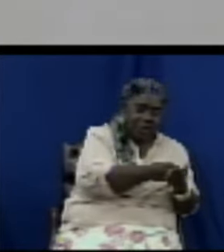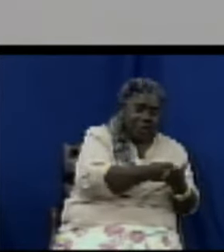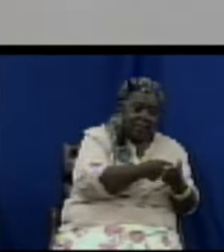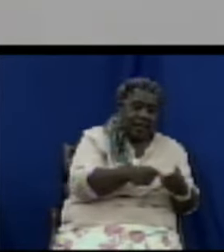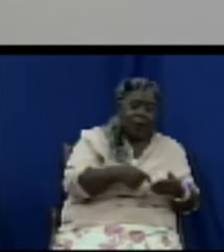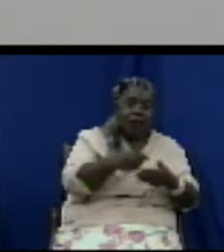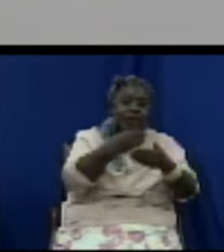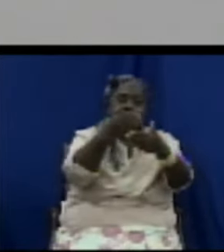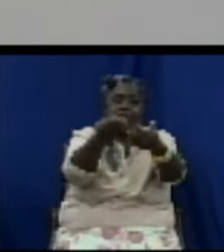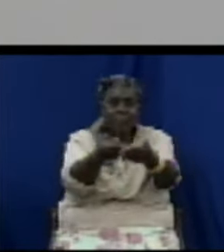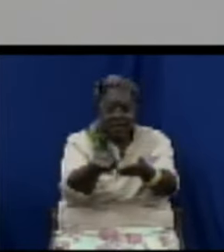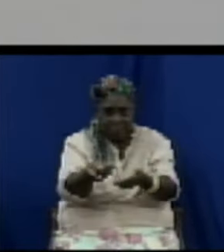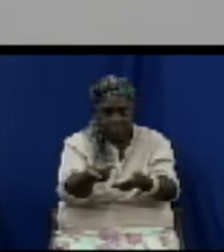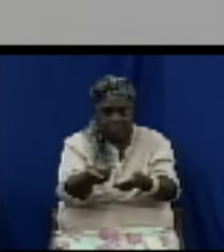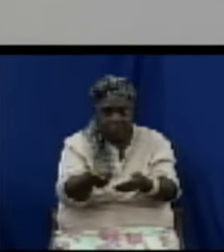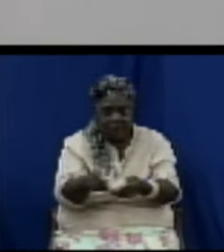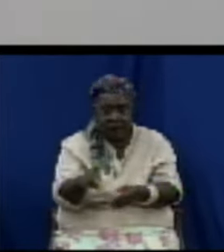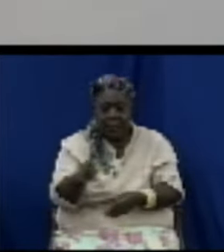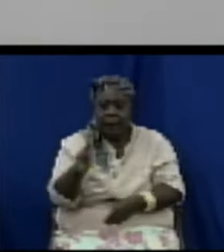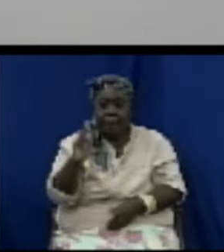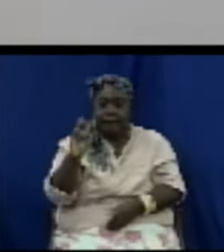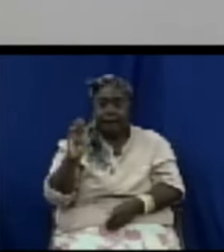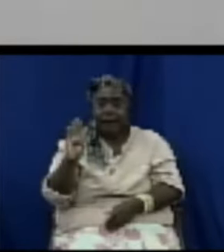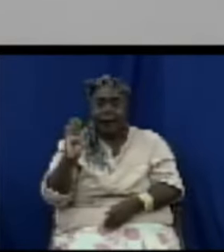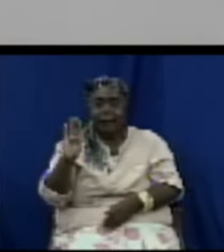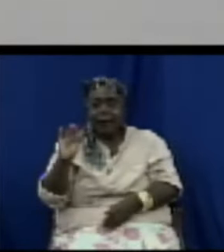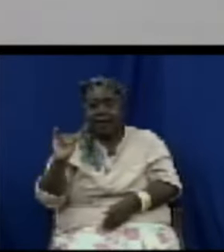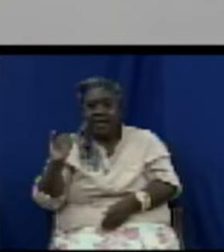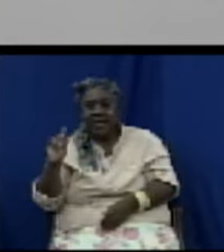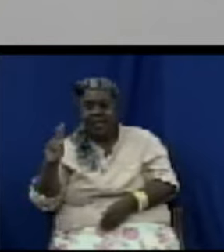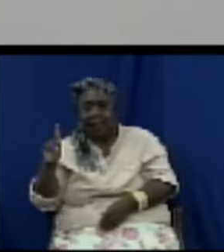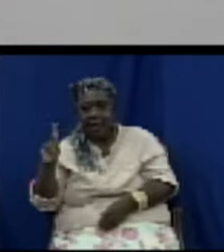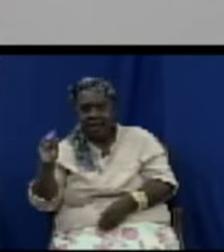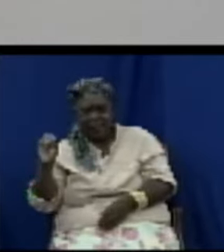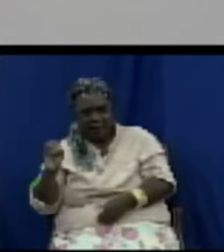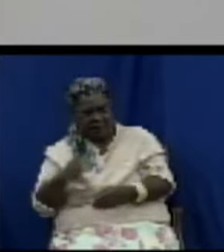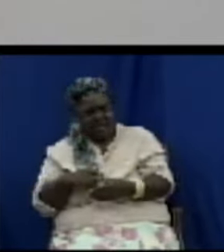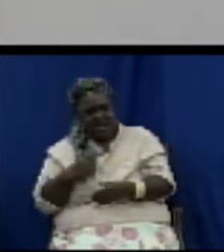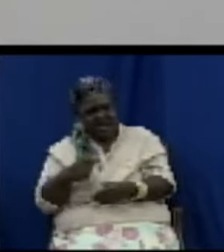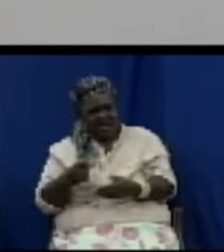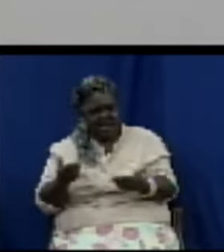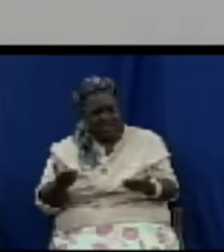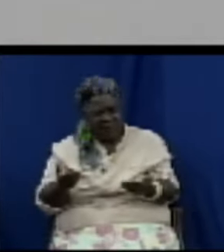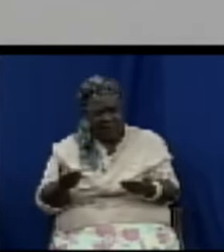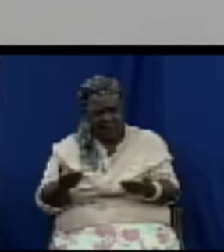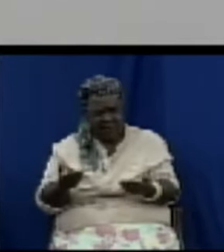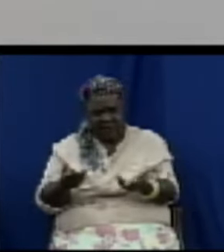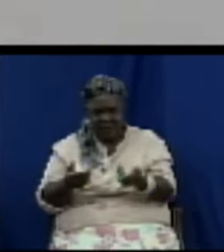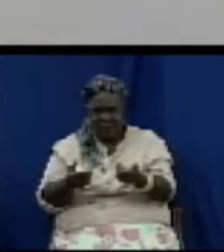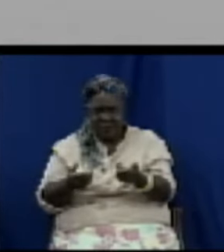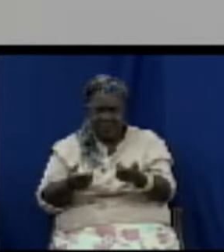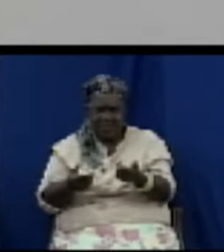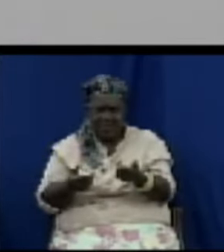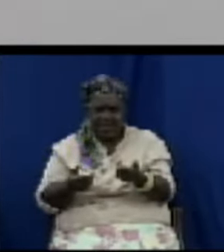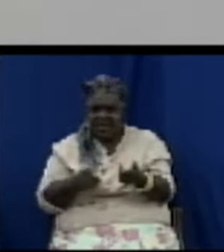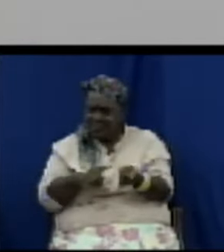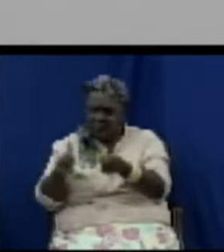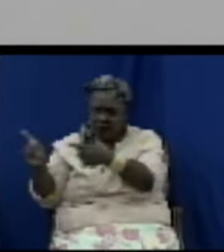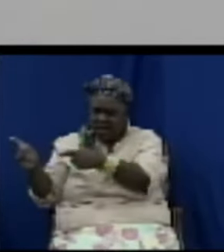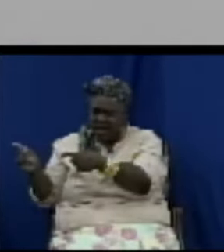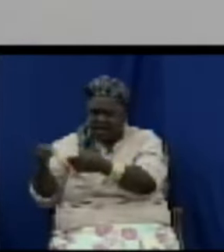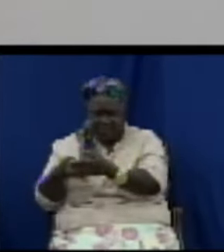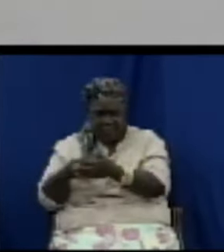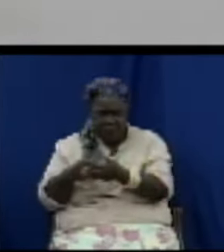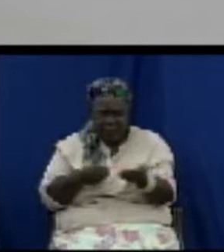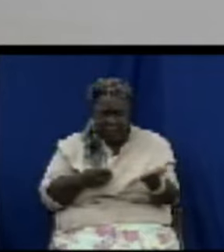back with the cash the bike is still there she was told 350 for the bike 350 cash the bike is still there with a second option that she did